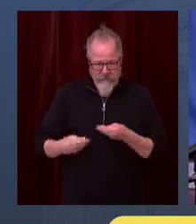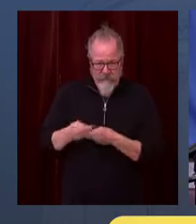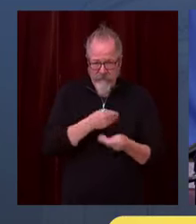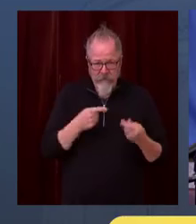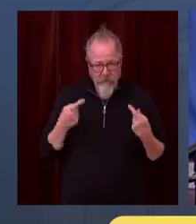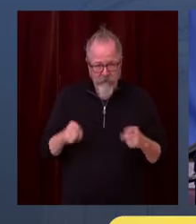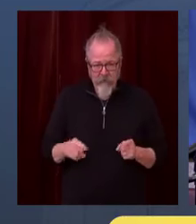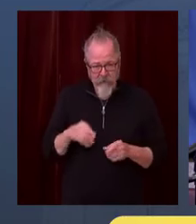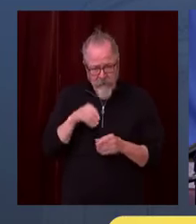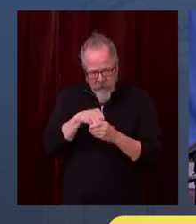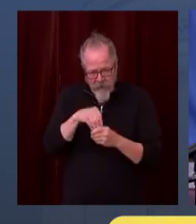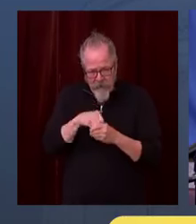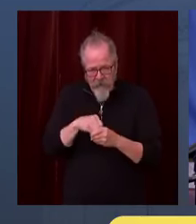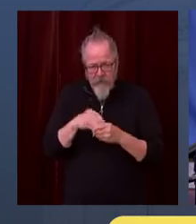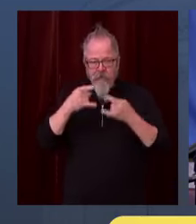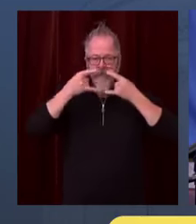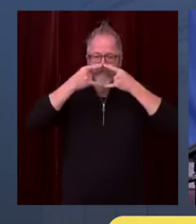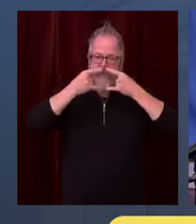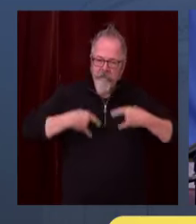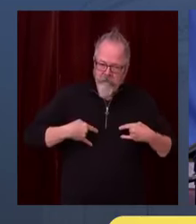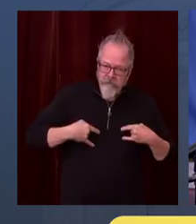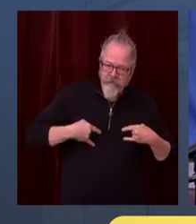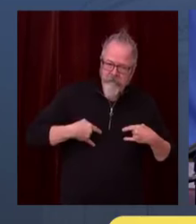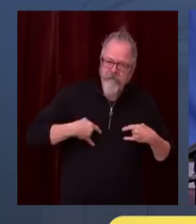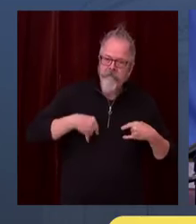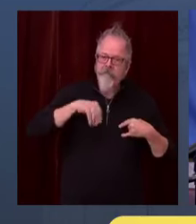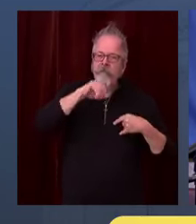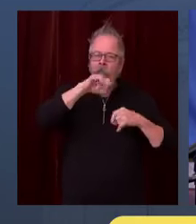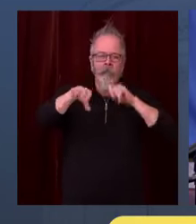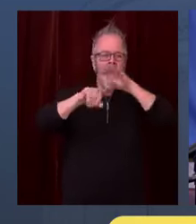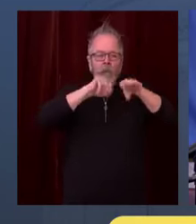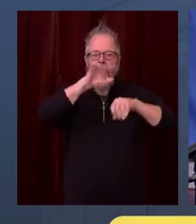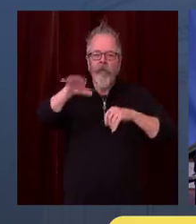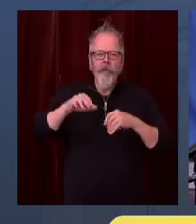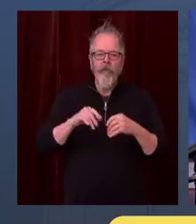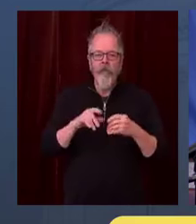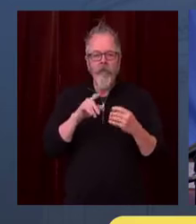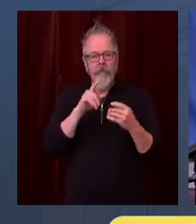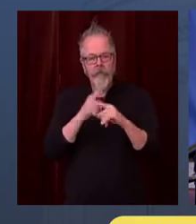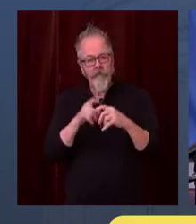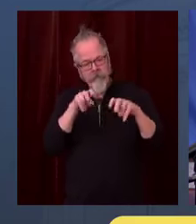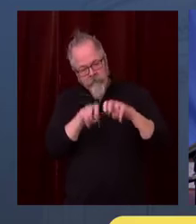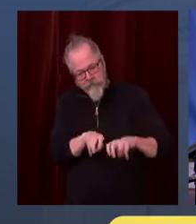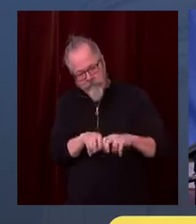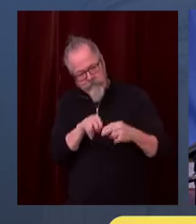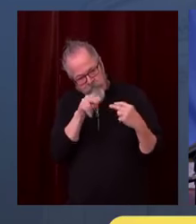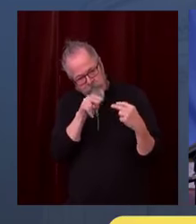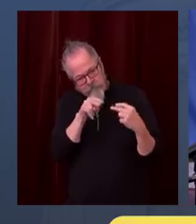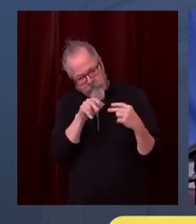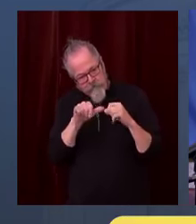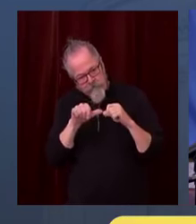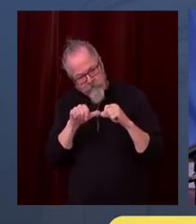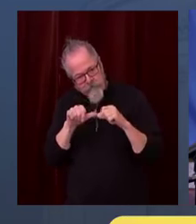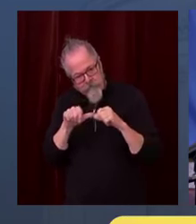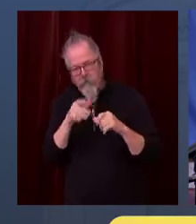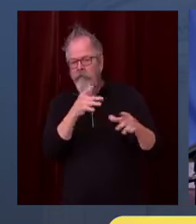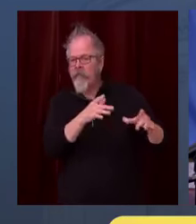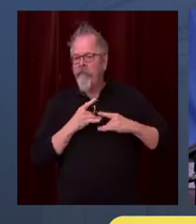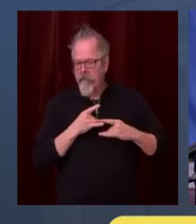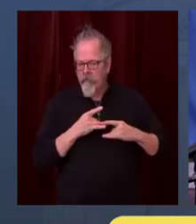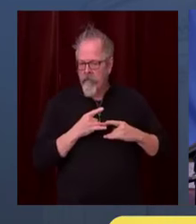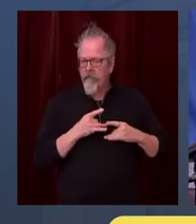or potentially a store that are unmasked. These are scientific facts. They're indisputable.